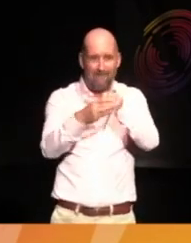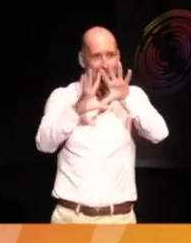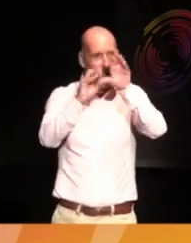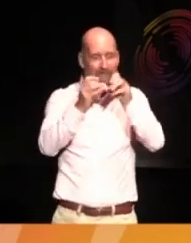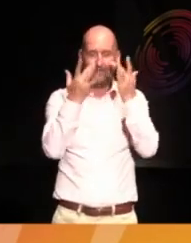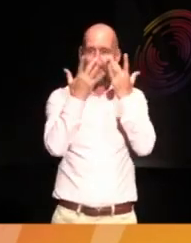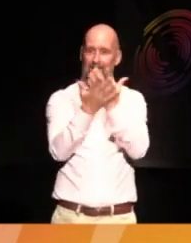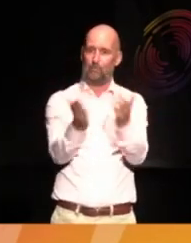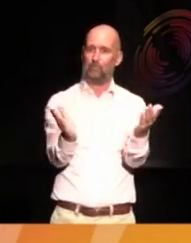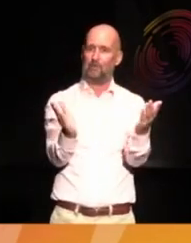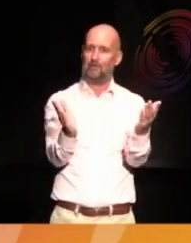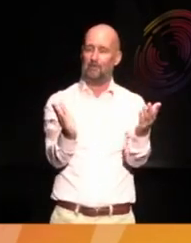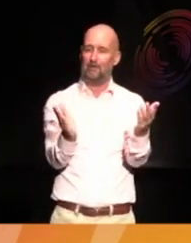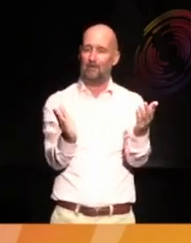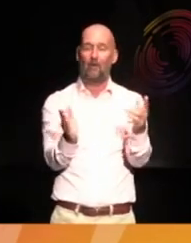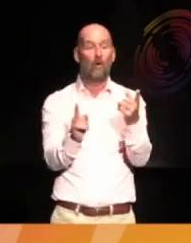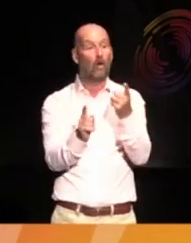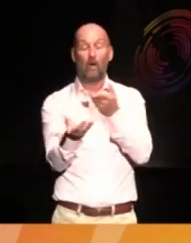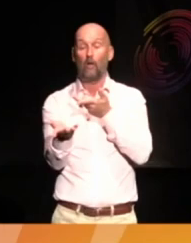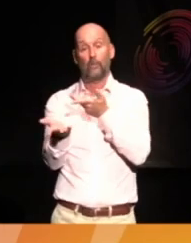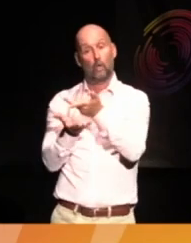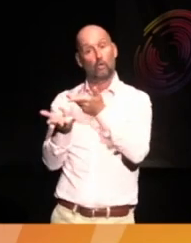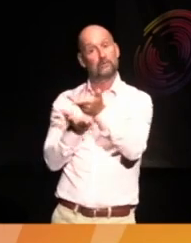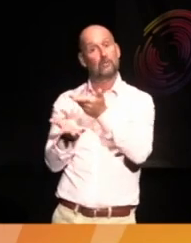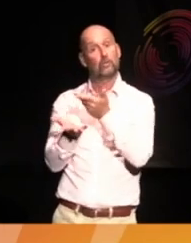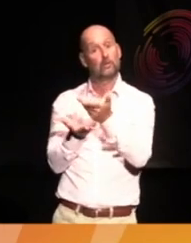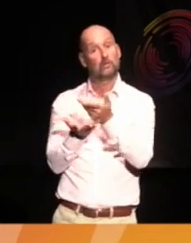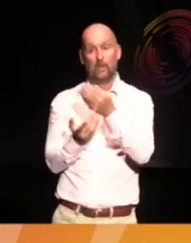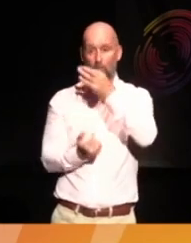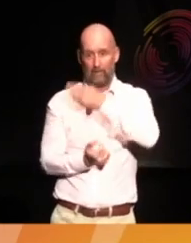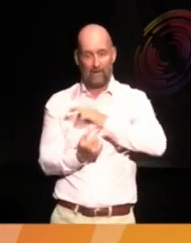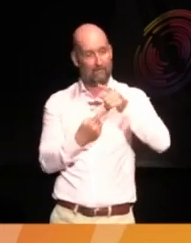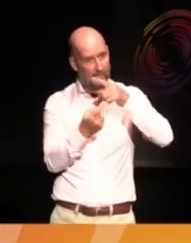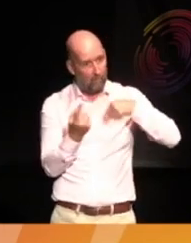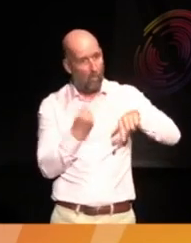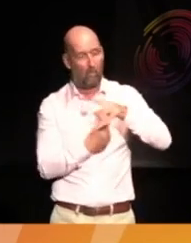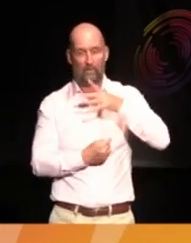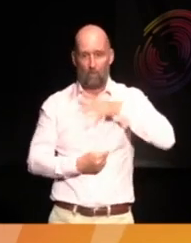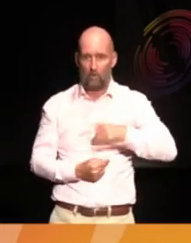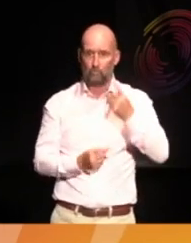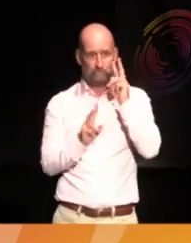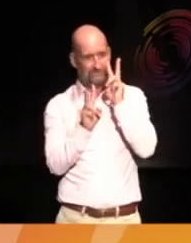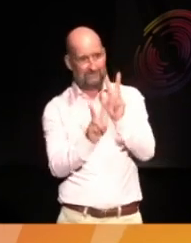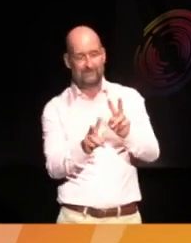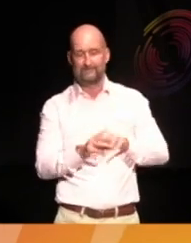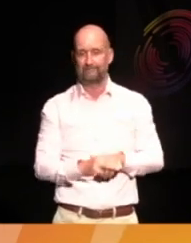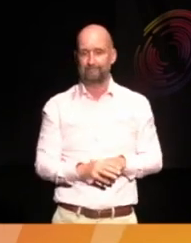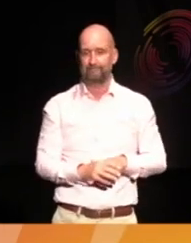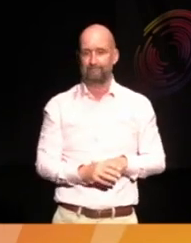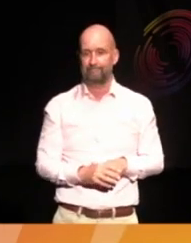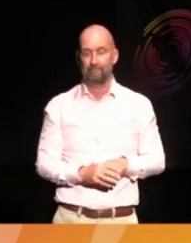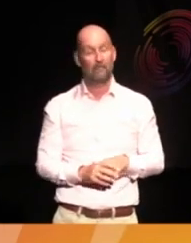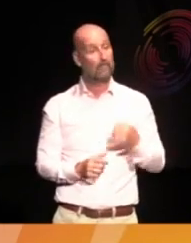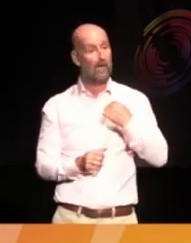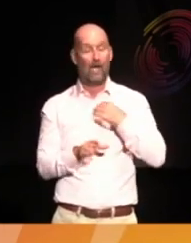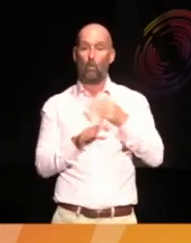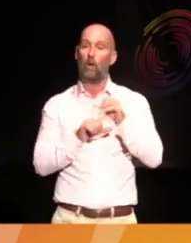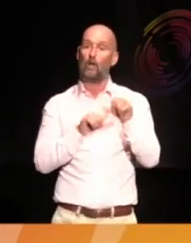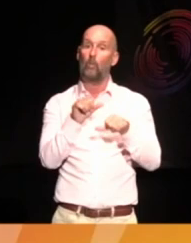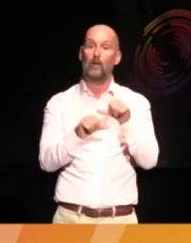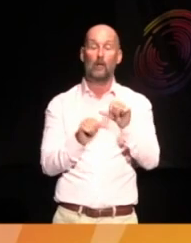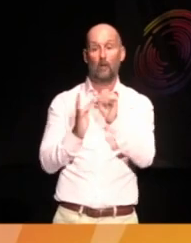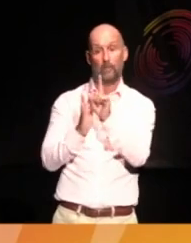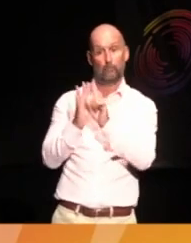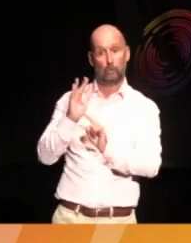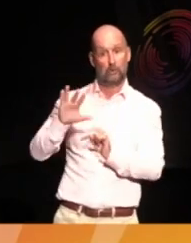And we know from our consultation that's of interest to all our visitors. So, it's, as a way of working, we stopped the project.